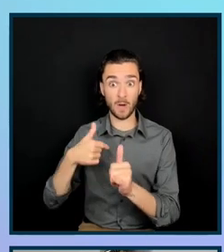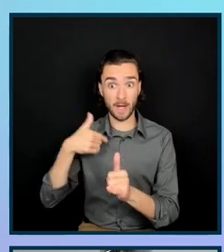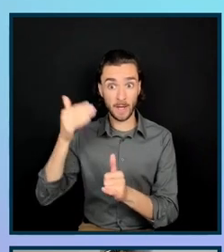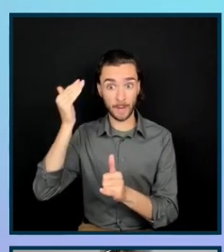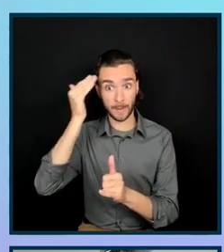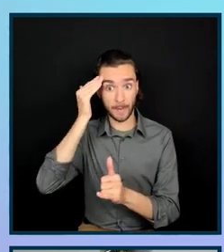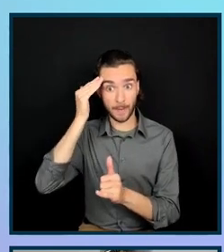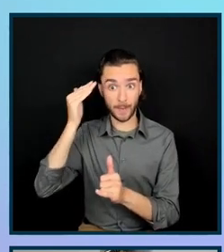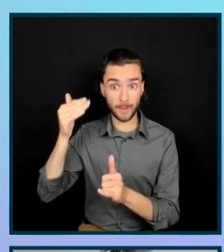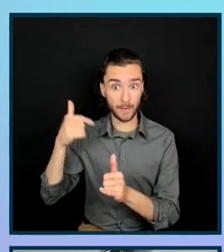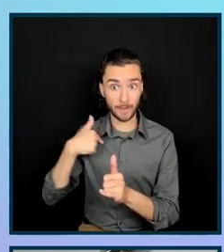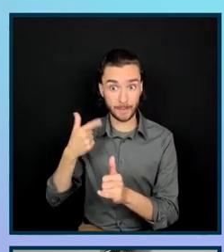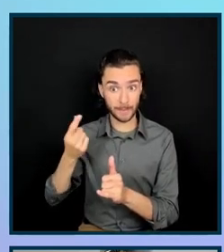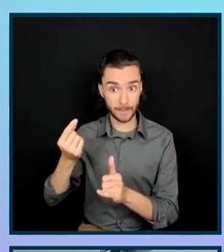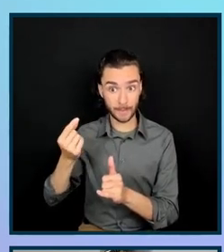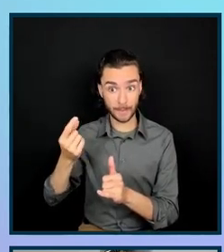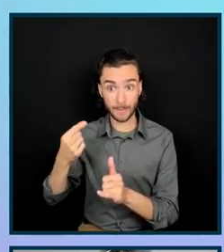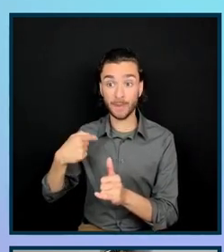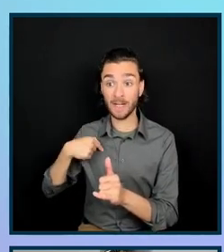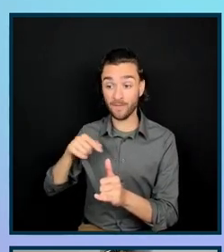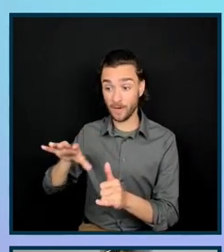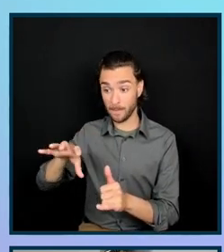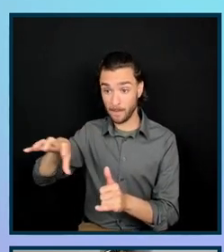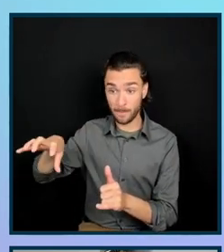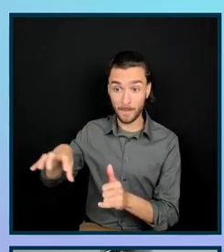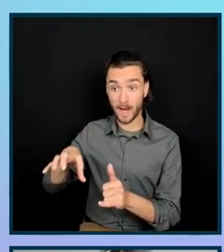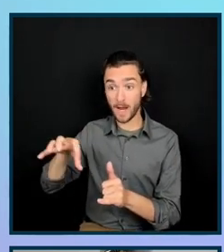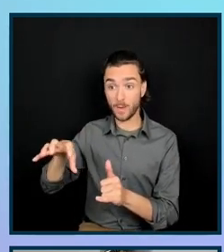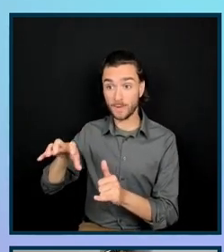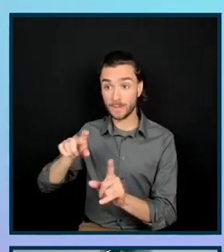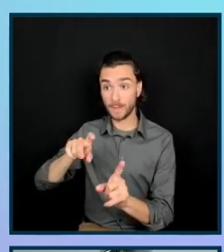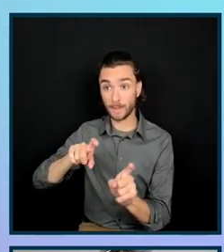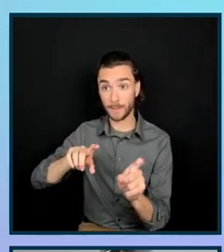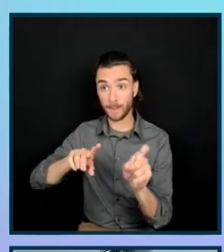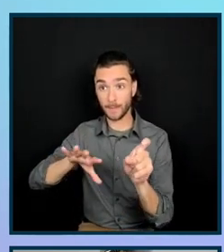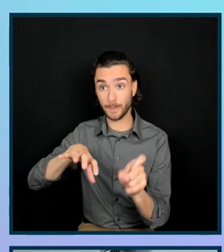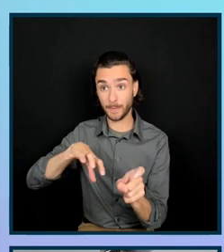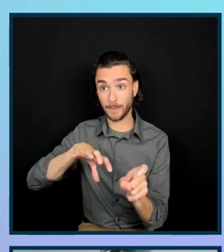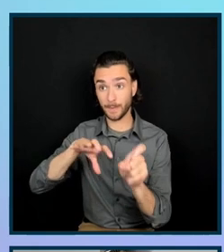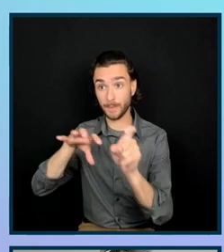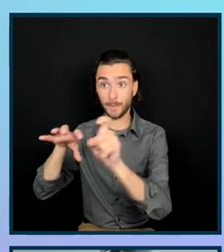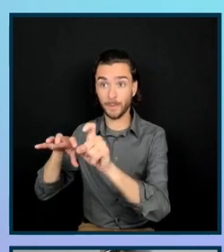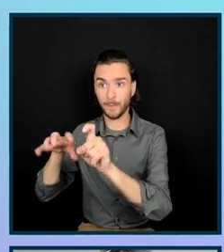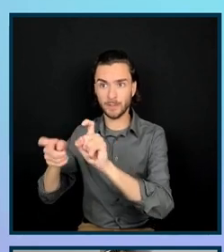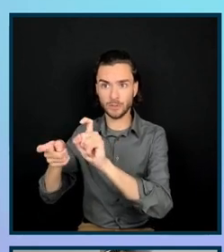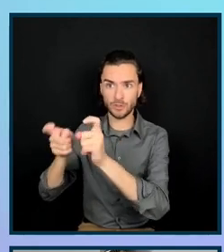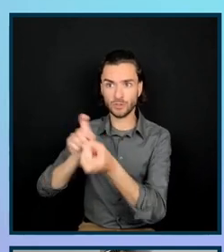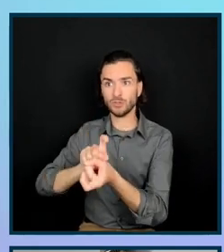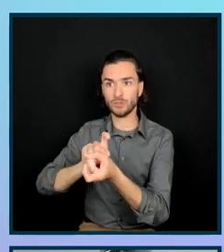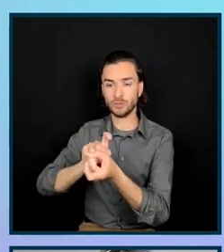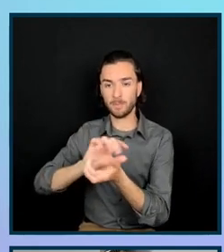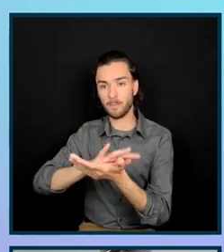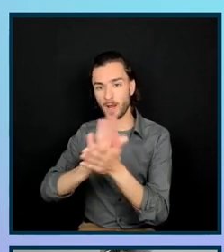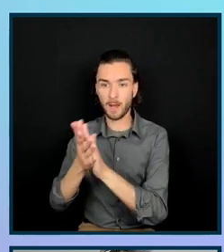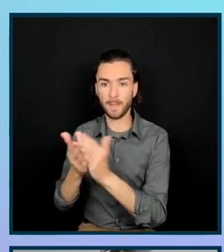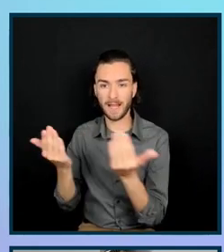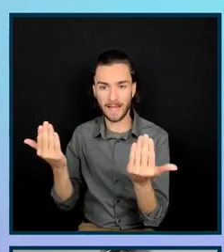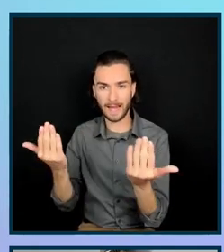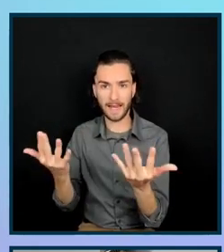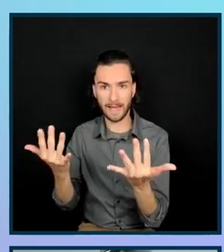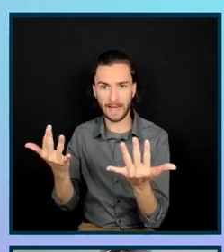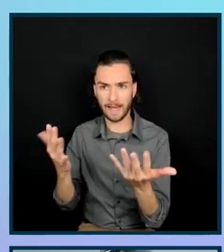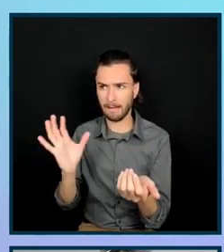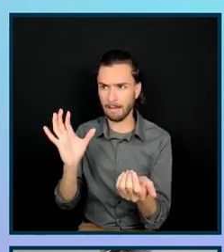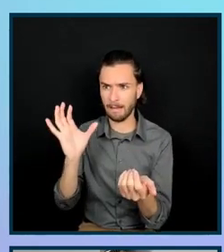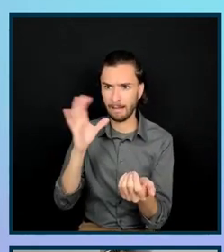click on something was that the mouse was changing from a simple pointer or arrow to a small hand, which is a really subtle way to